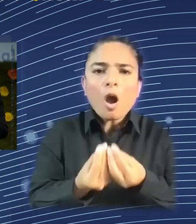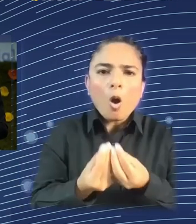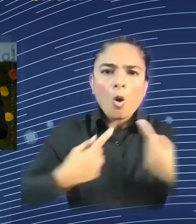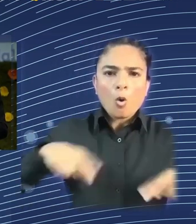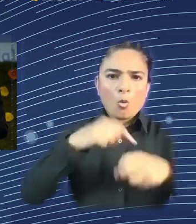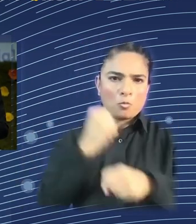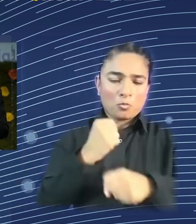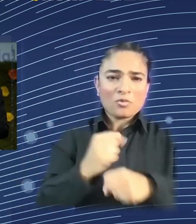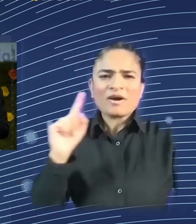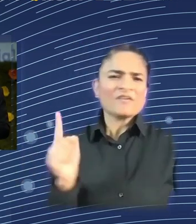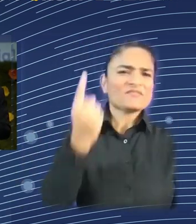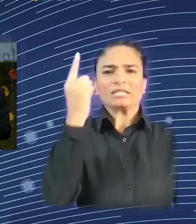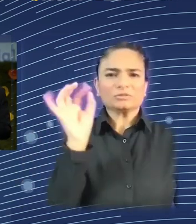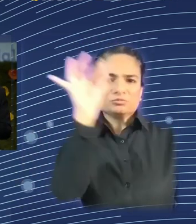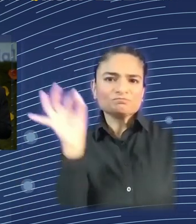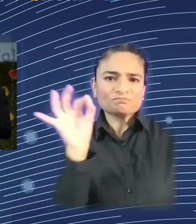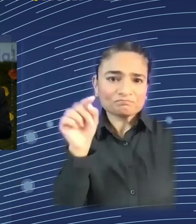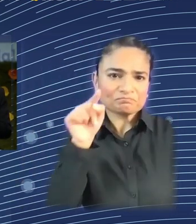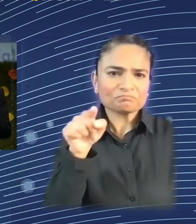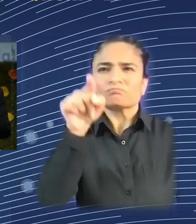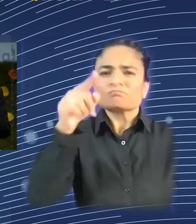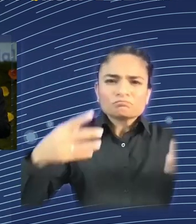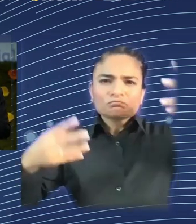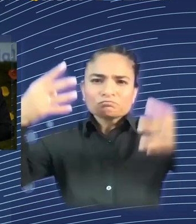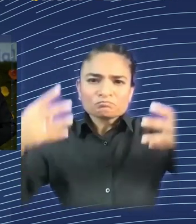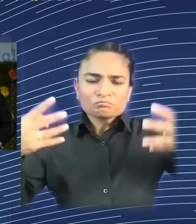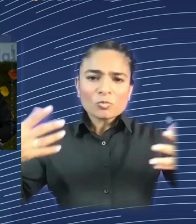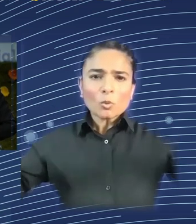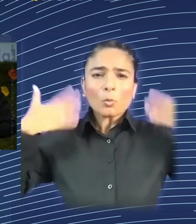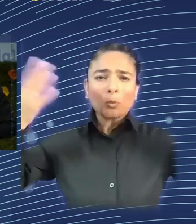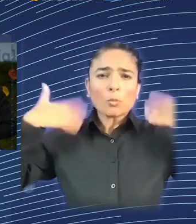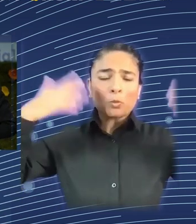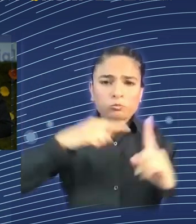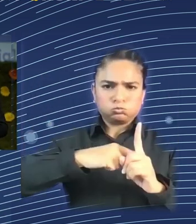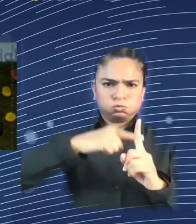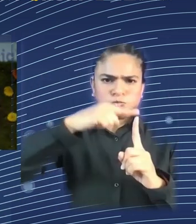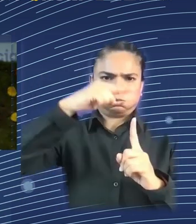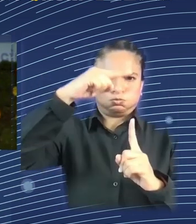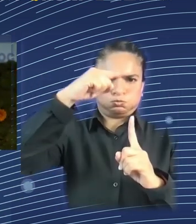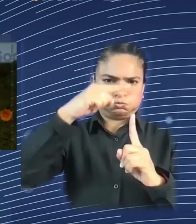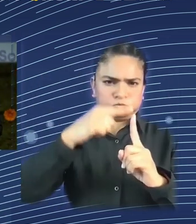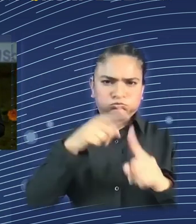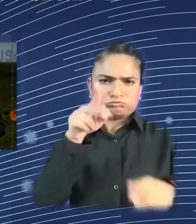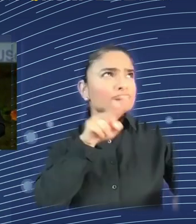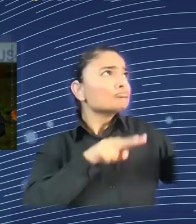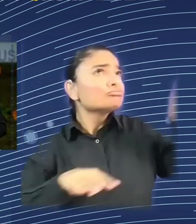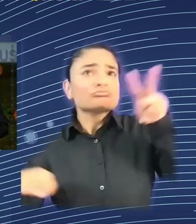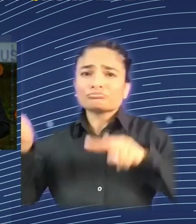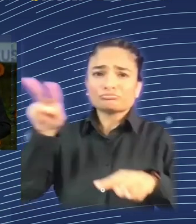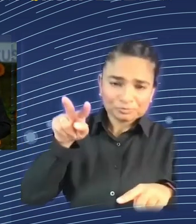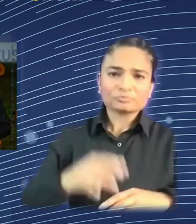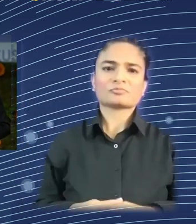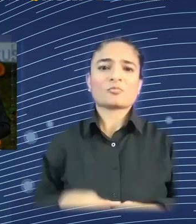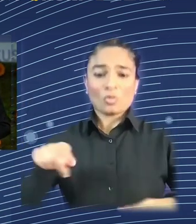is, how do you assess the impact of AI on the world of work? You've got five options there. You just need to